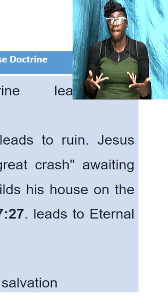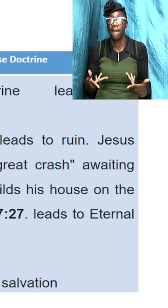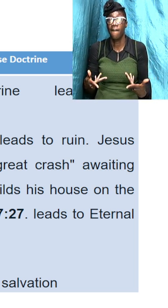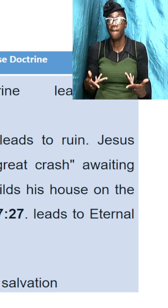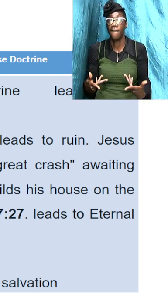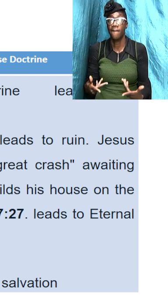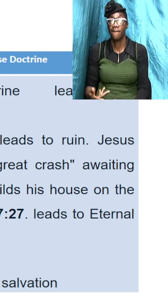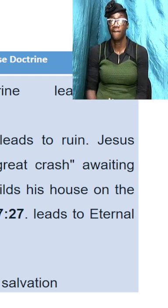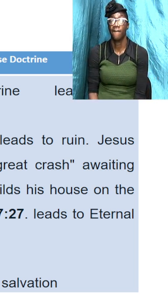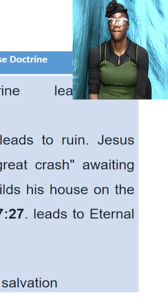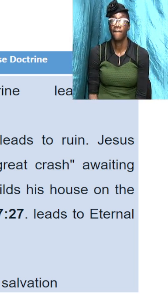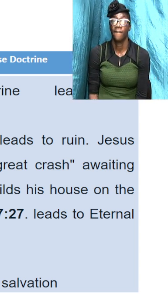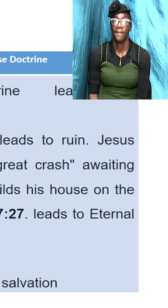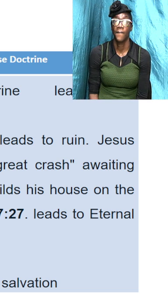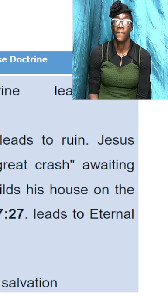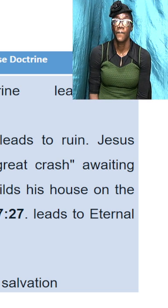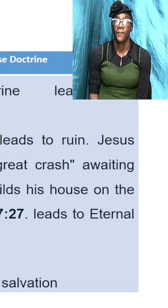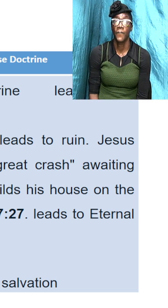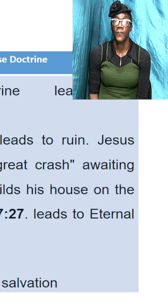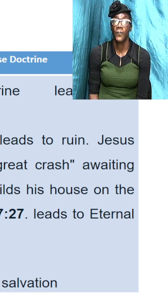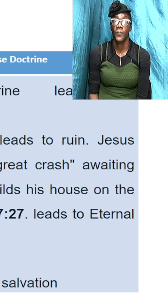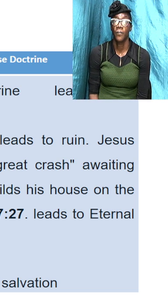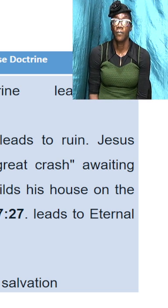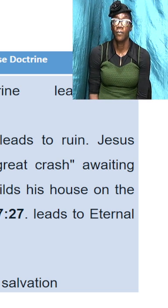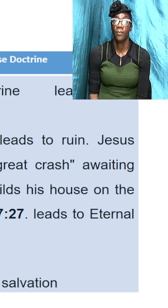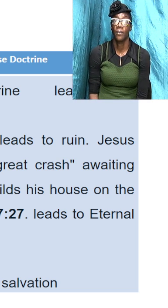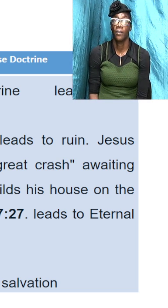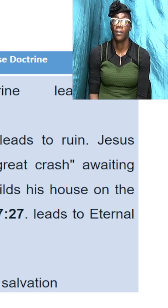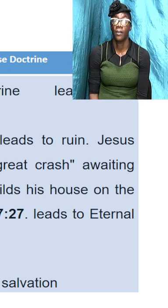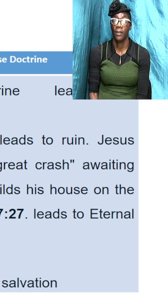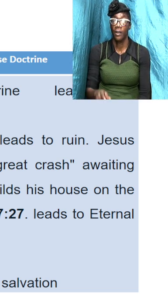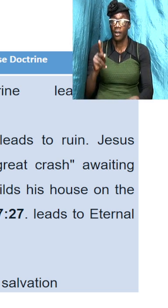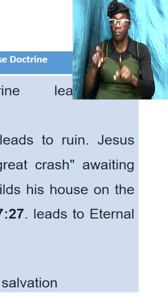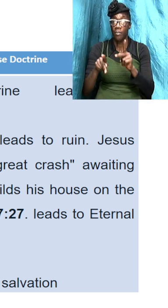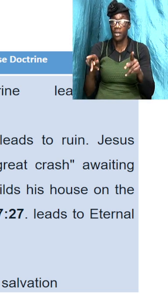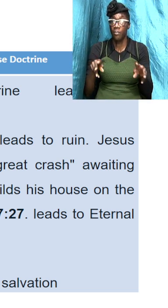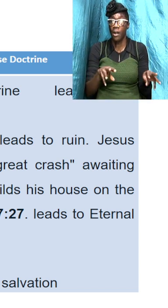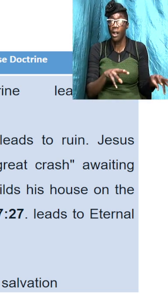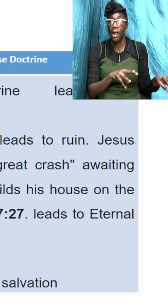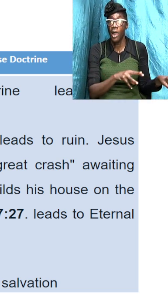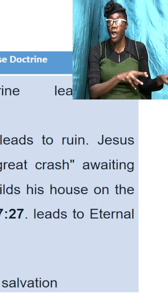and folks are losing their house